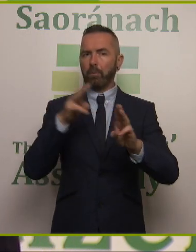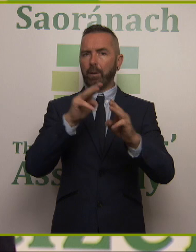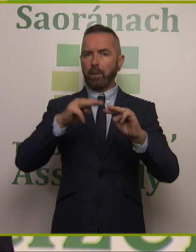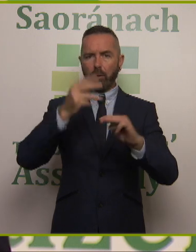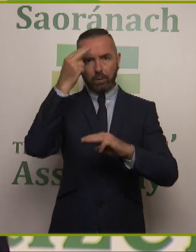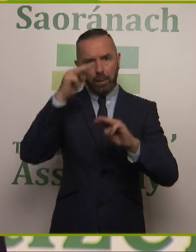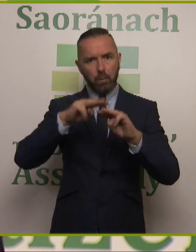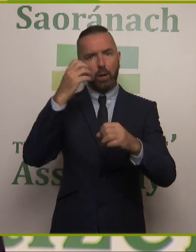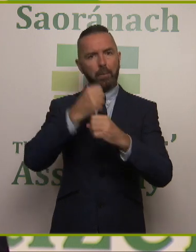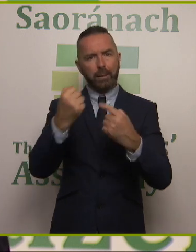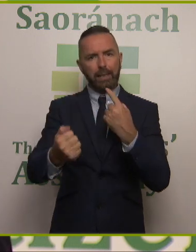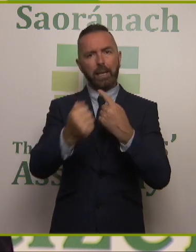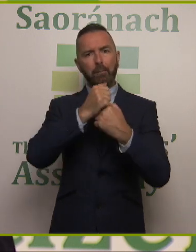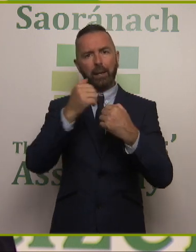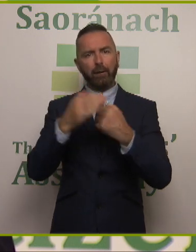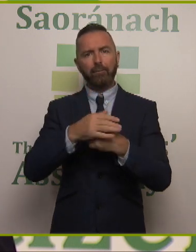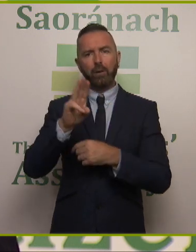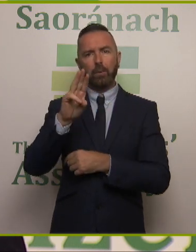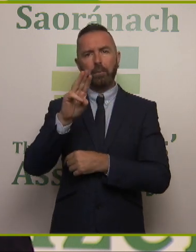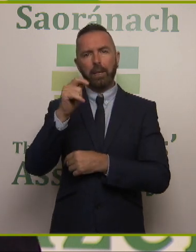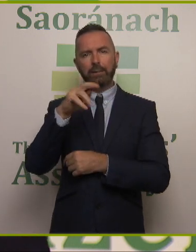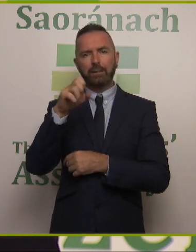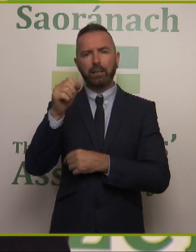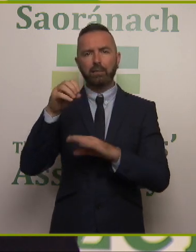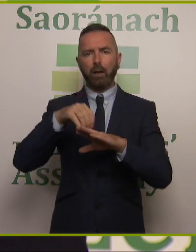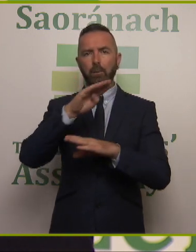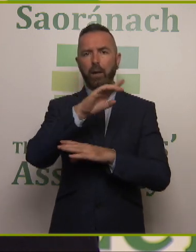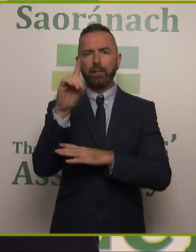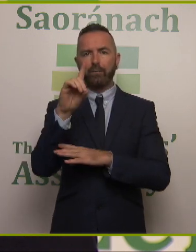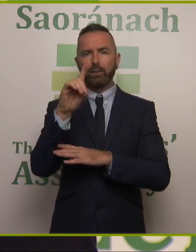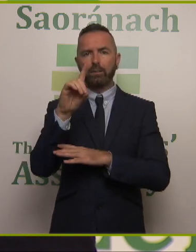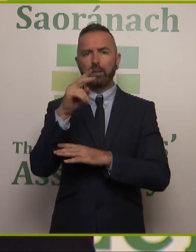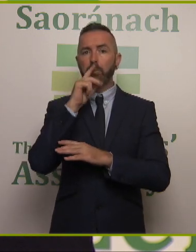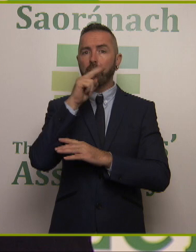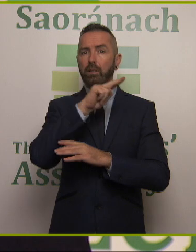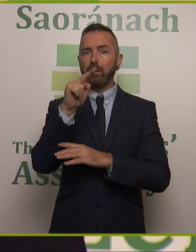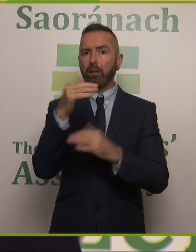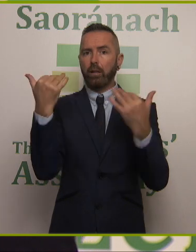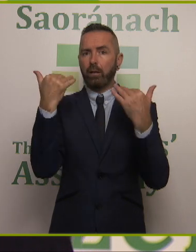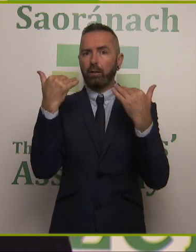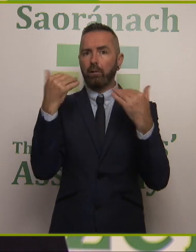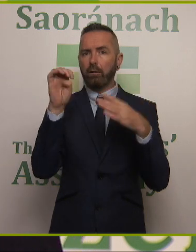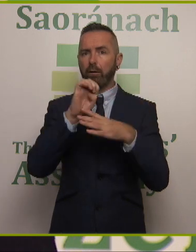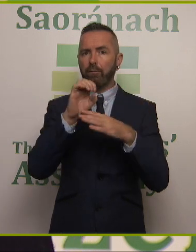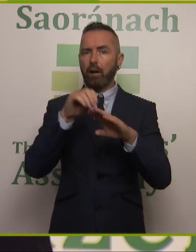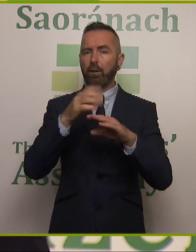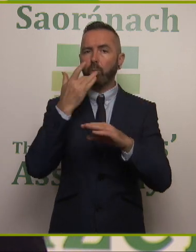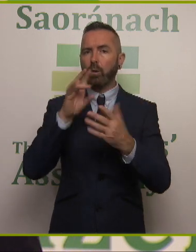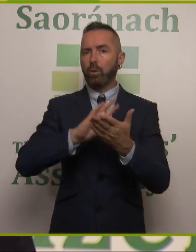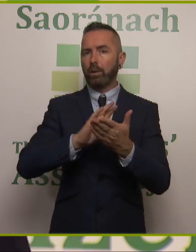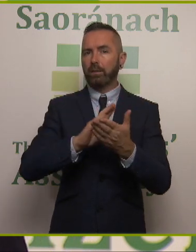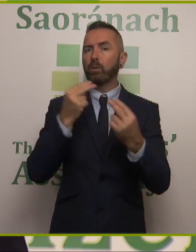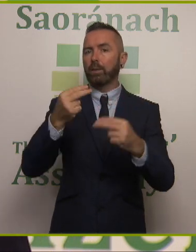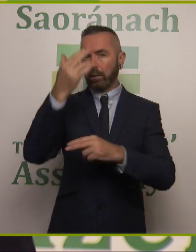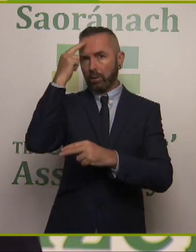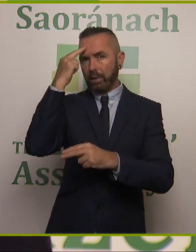about the impact of pesticides on biodiversity as opposed to water quality. Therefore, understanding the co-benefits that can be